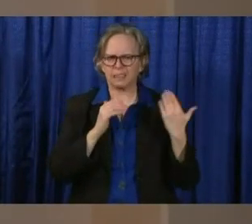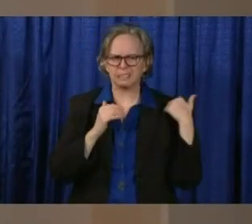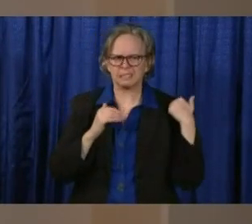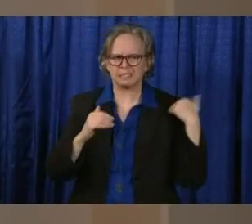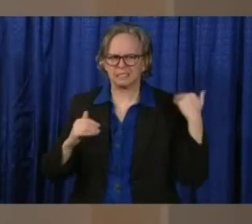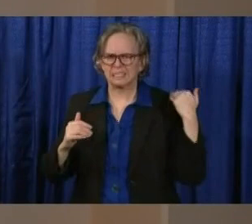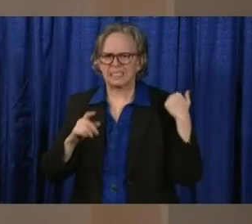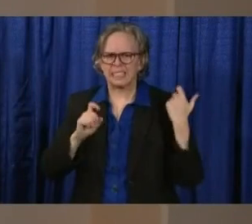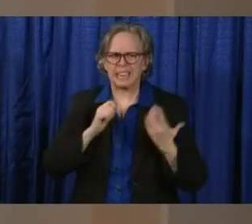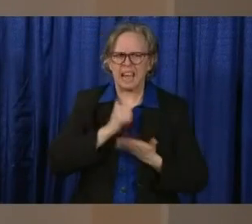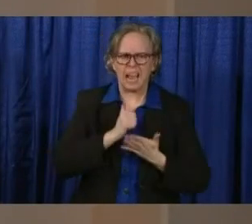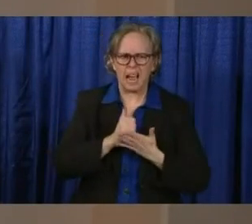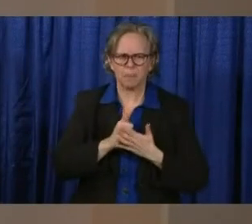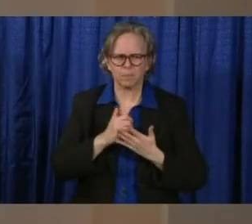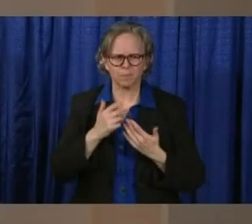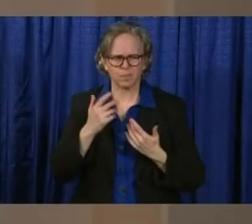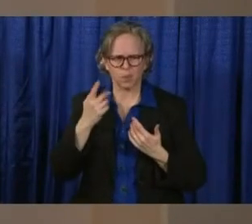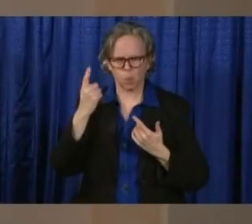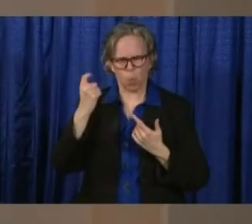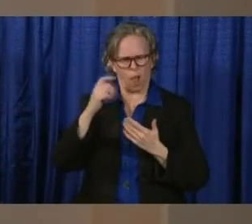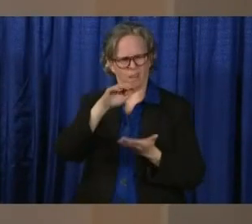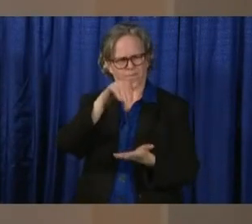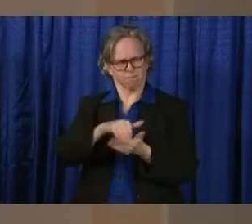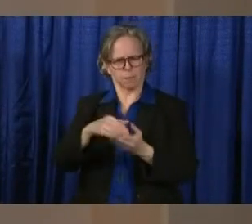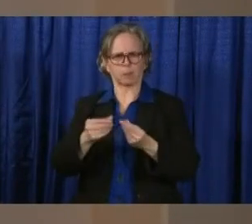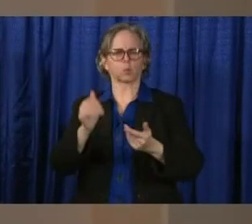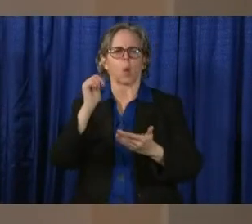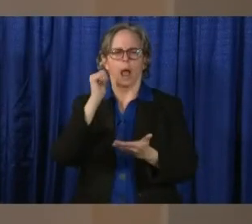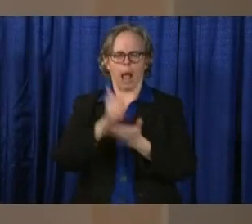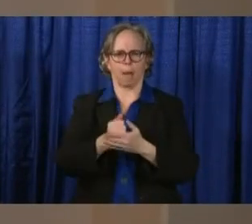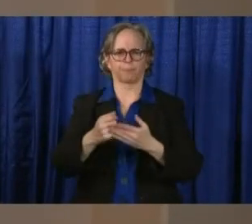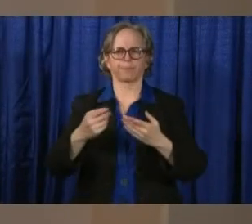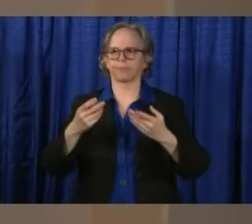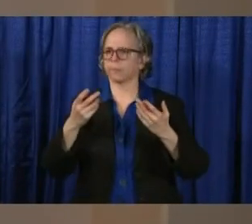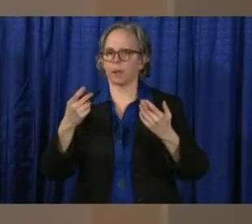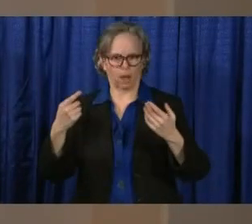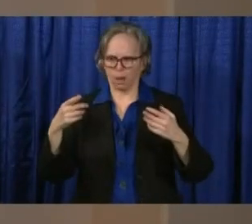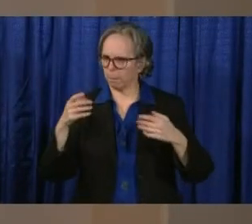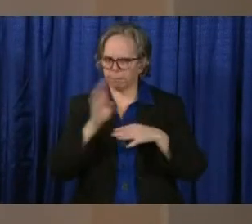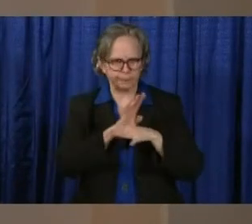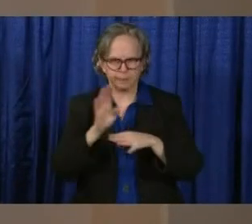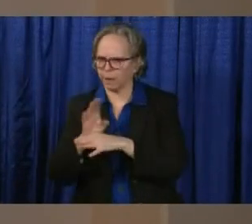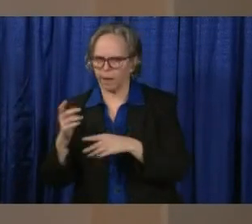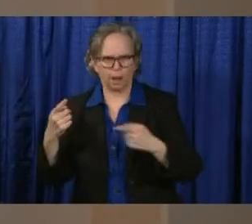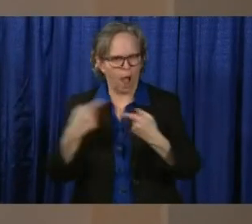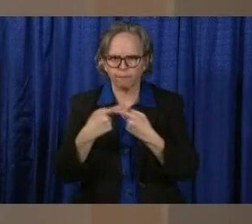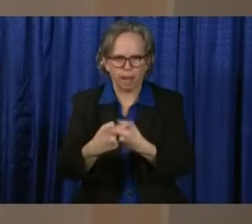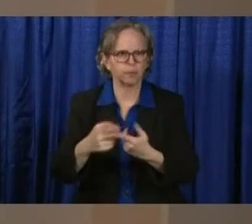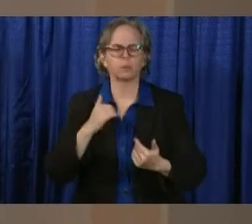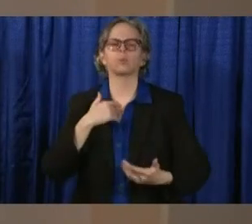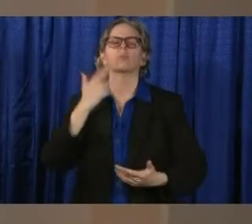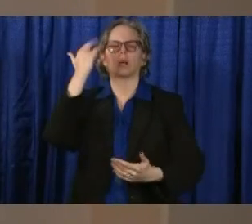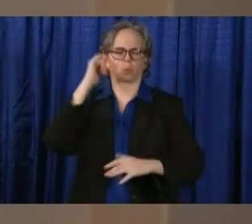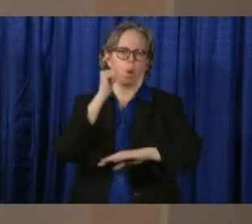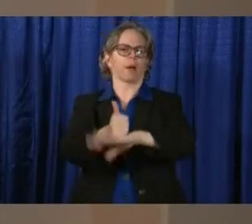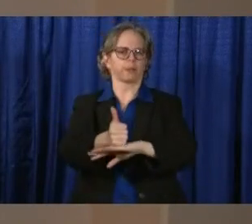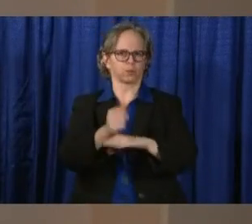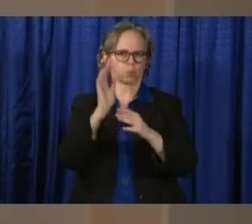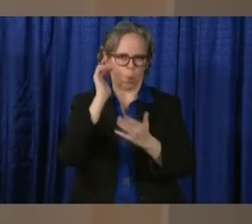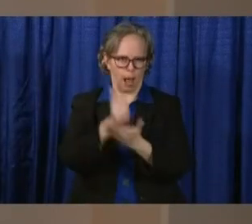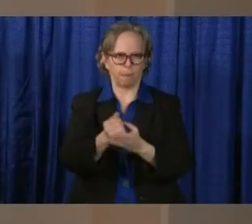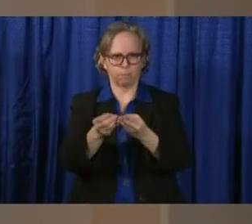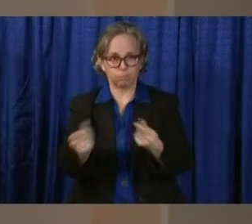remedy these conflicts, and so the Dispute Resolution Commission has been designed to do that. The details